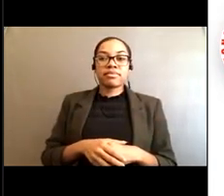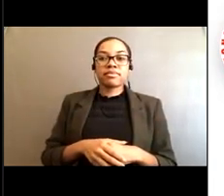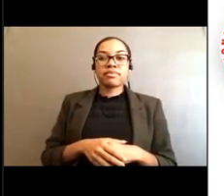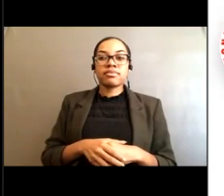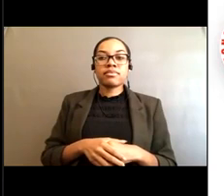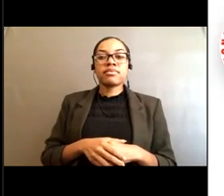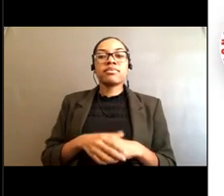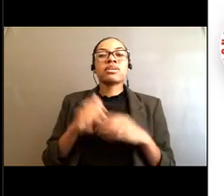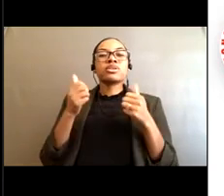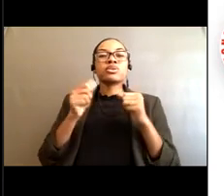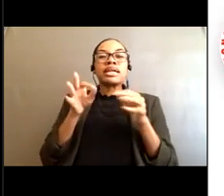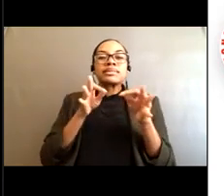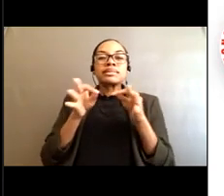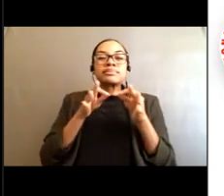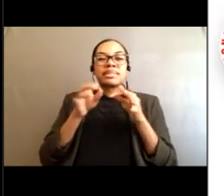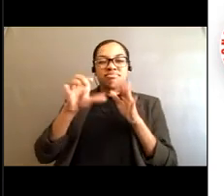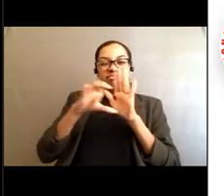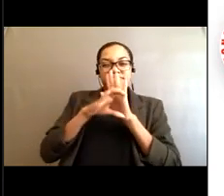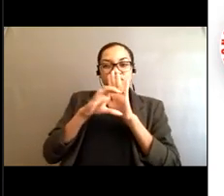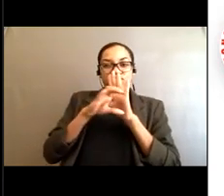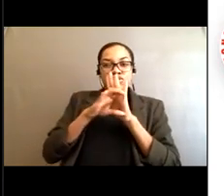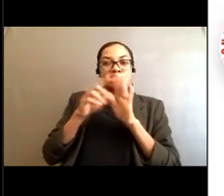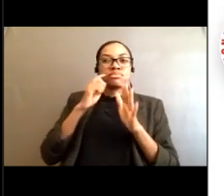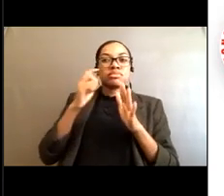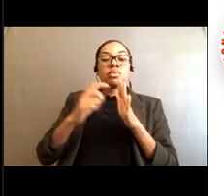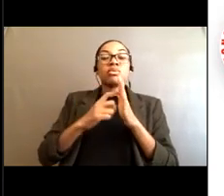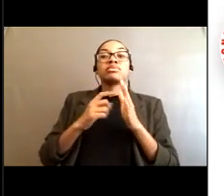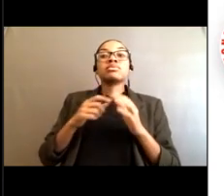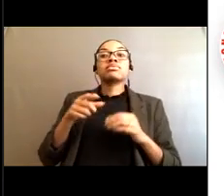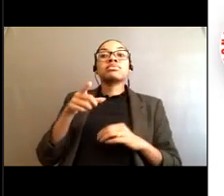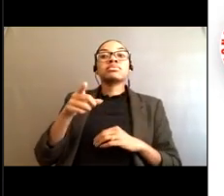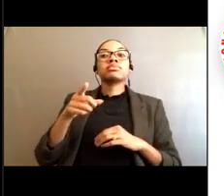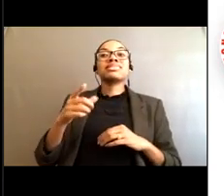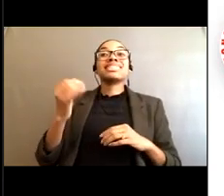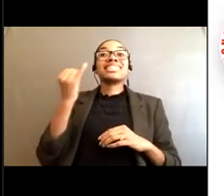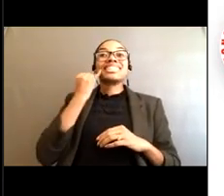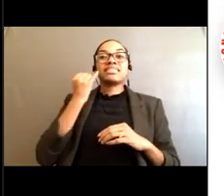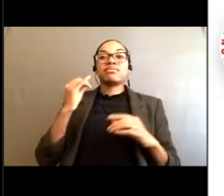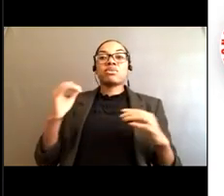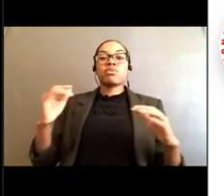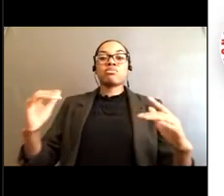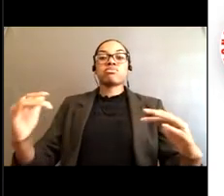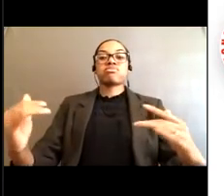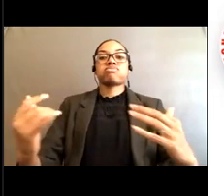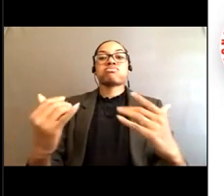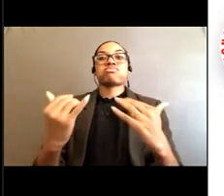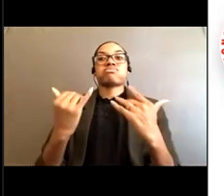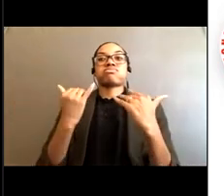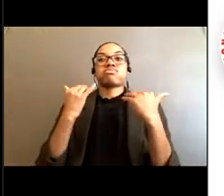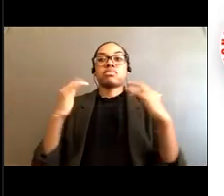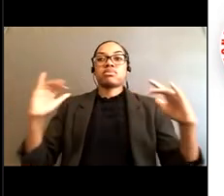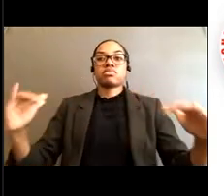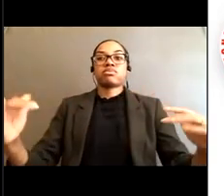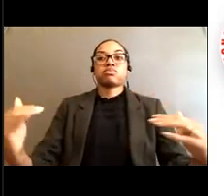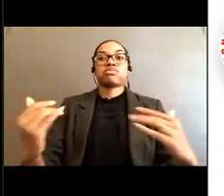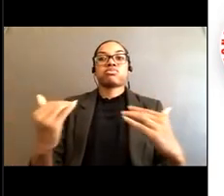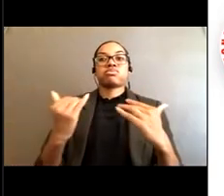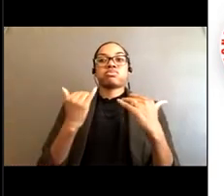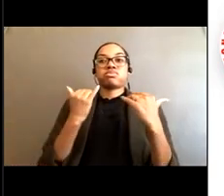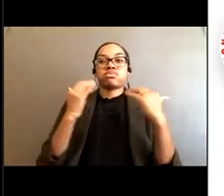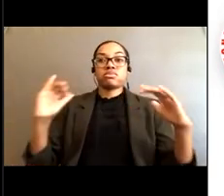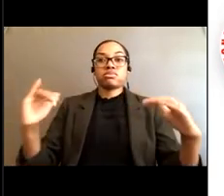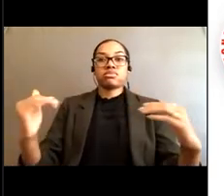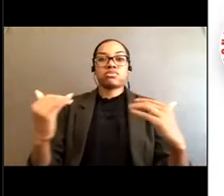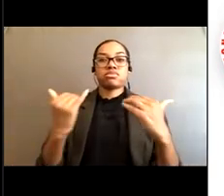into an area and piling up on our beaches, it creates an imbalance. And the surf zone tries to balance